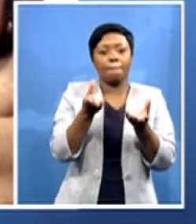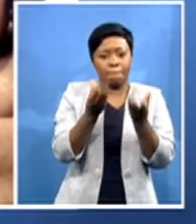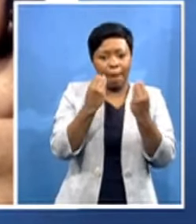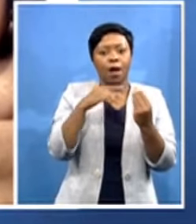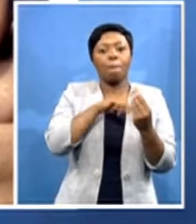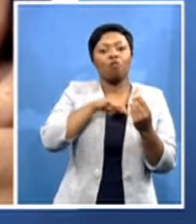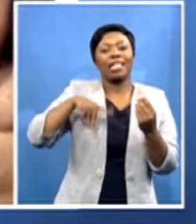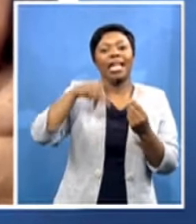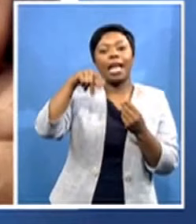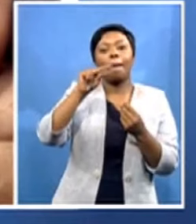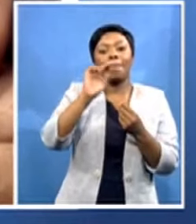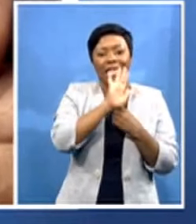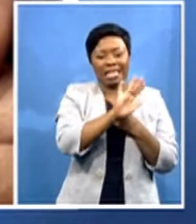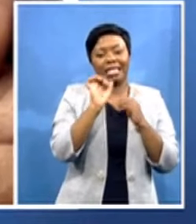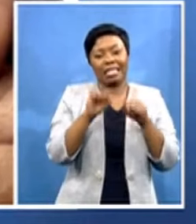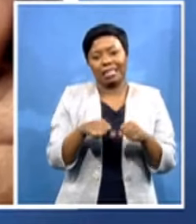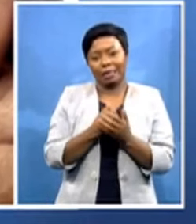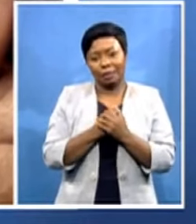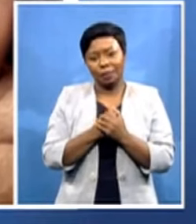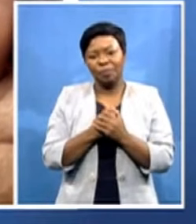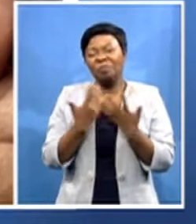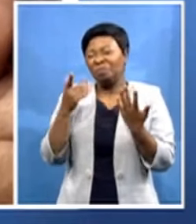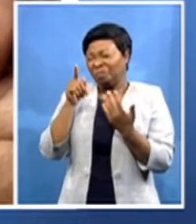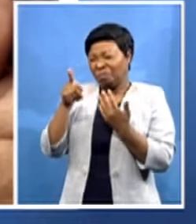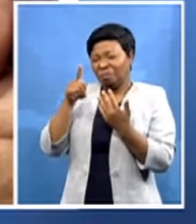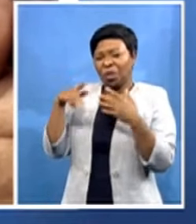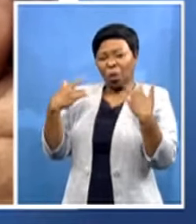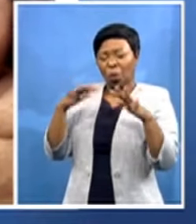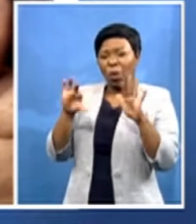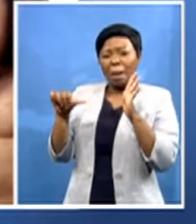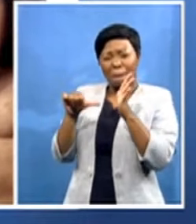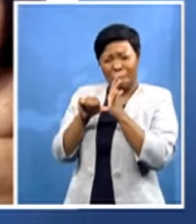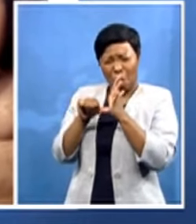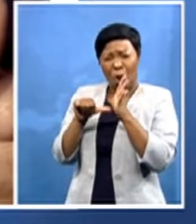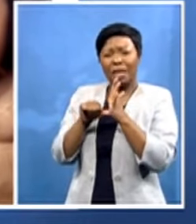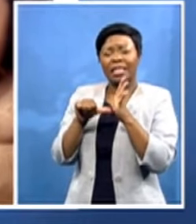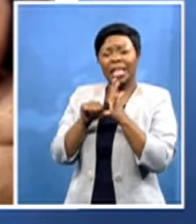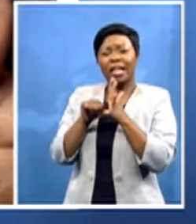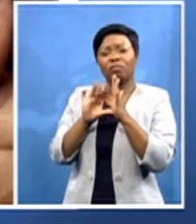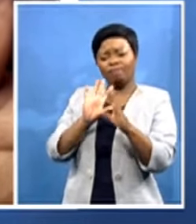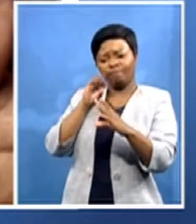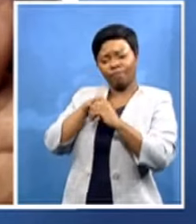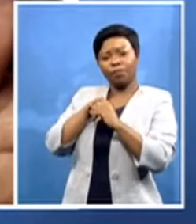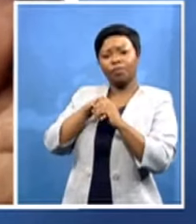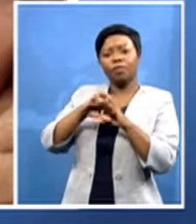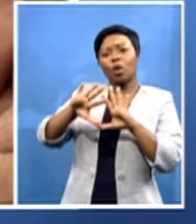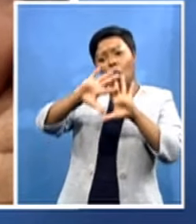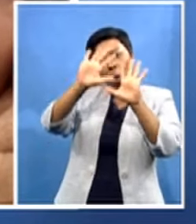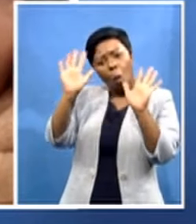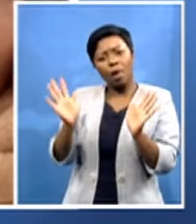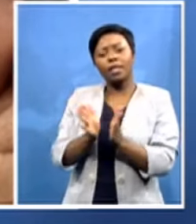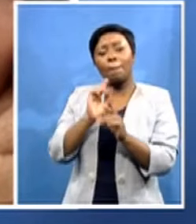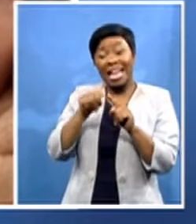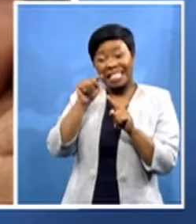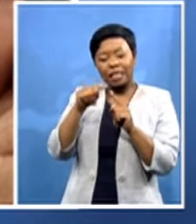point the separation of the northern region with the rest of the continent but that's a conversation for another day just in terms of